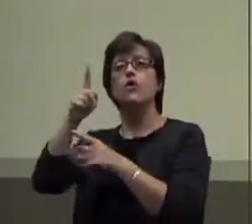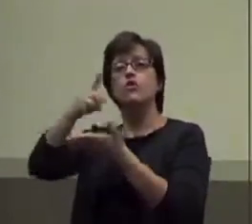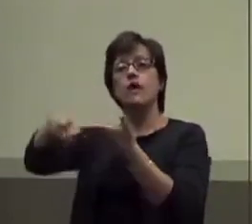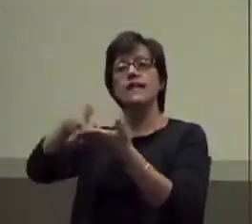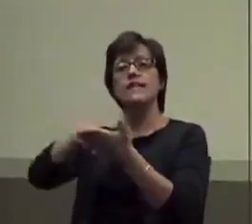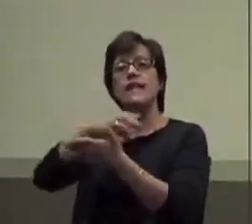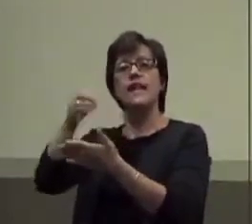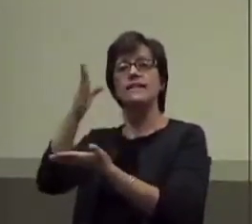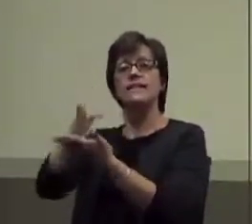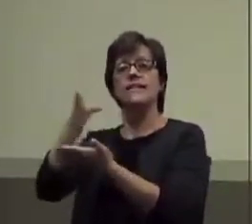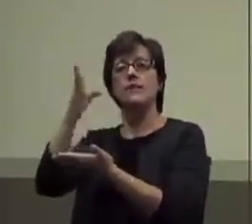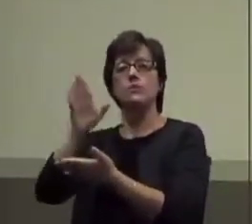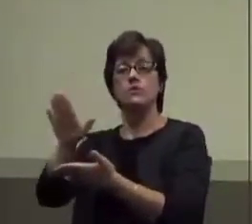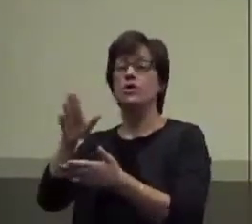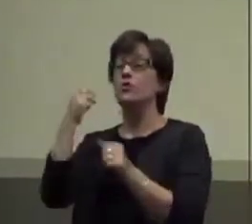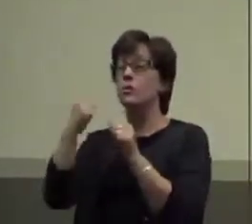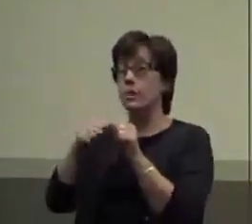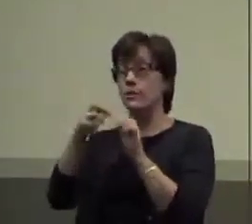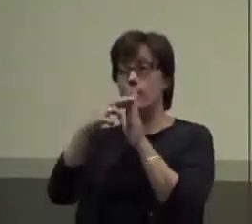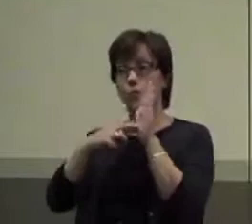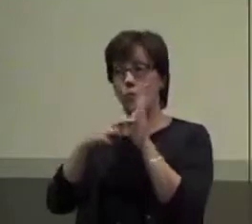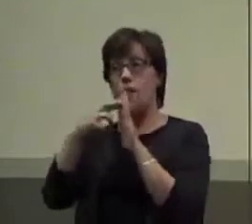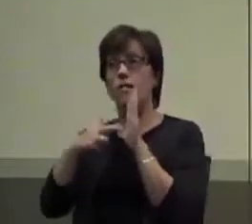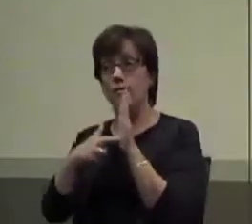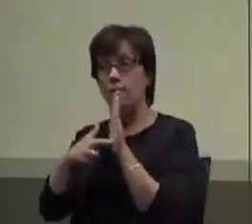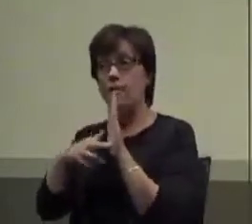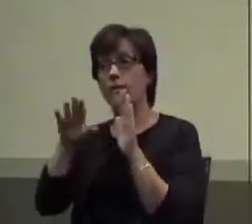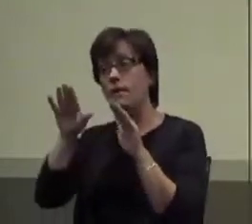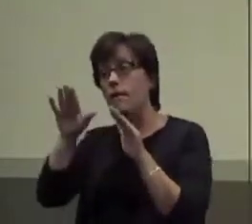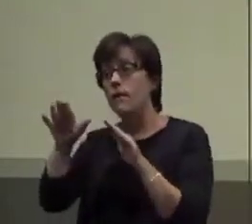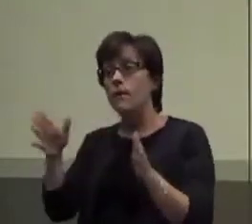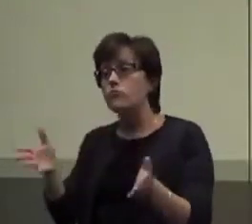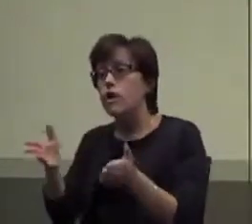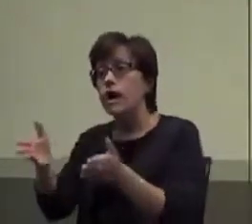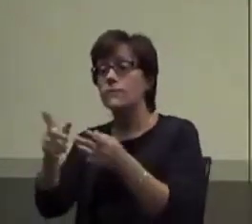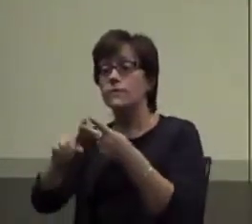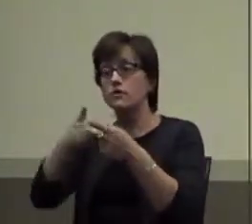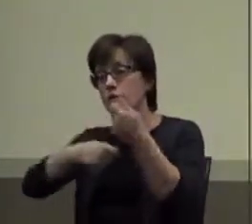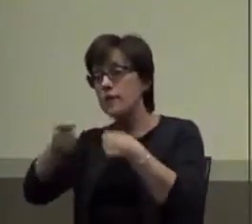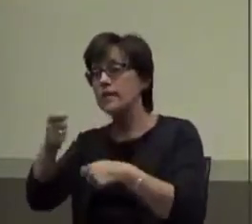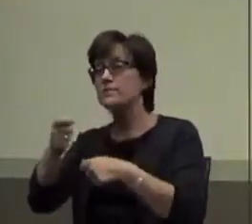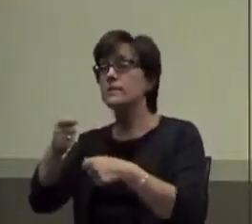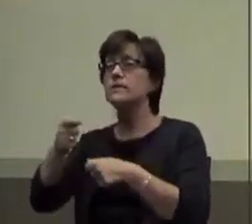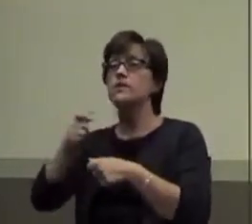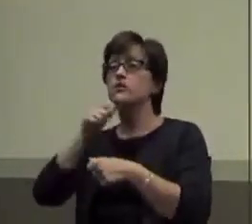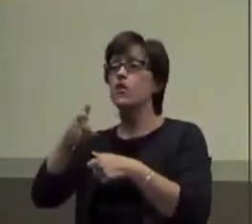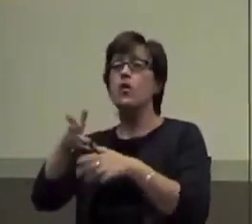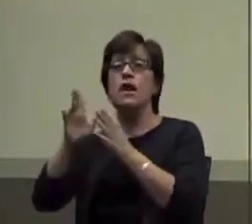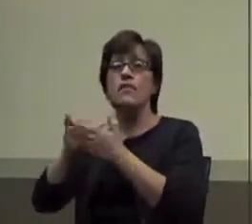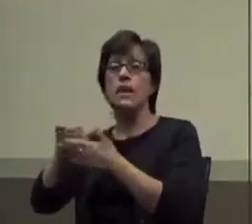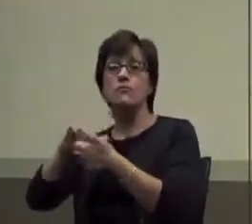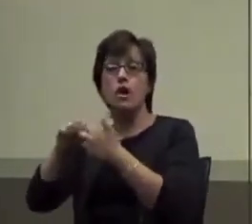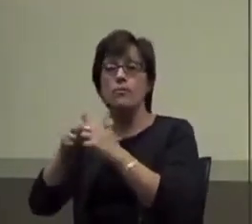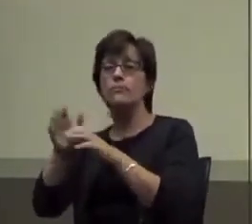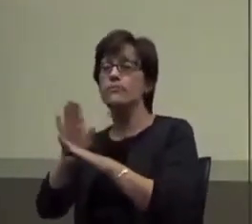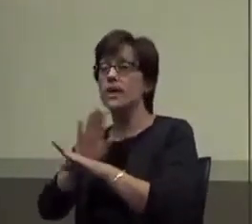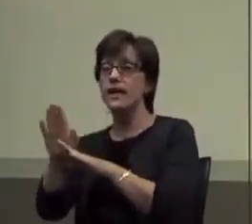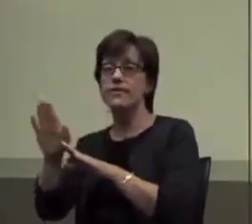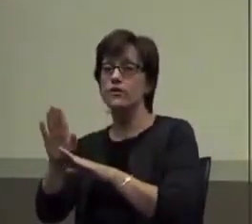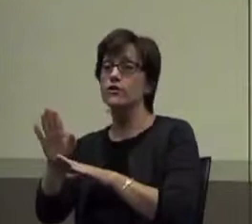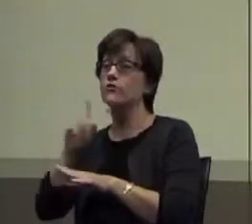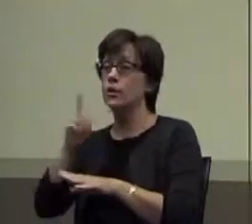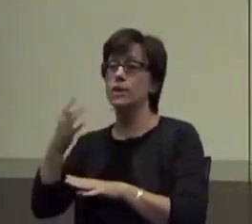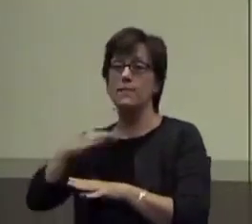rules prompt through placement and of course don't let that problem here pay off and we know that she's trying to get adult attention